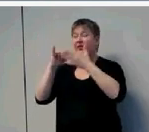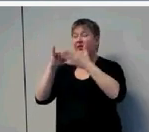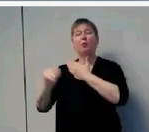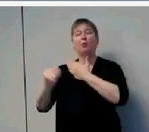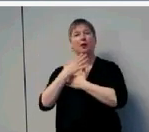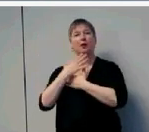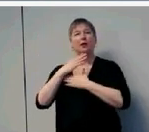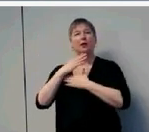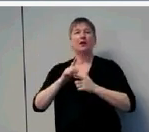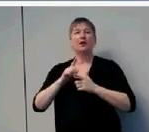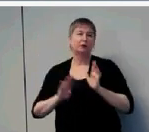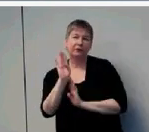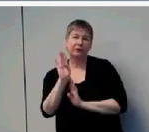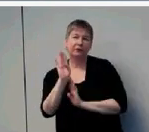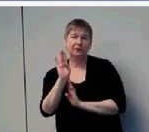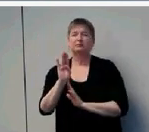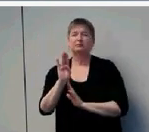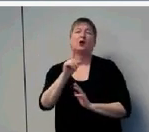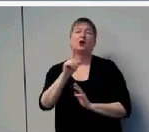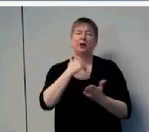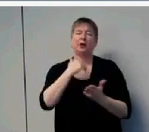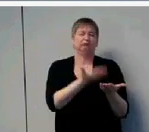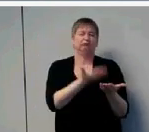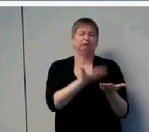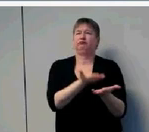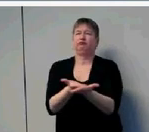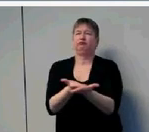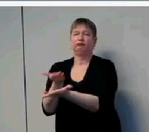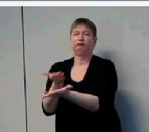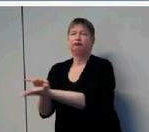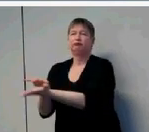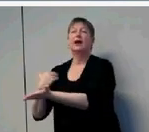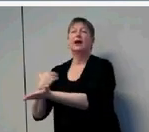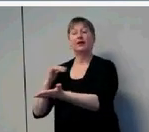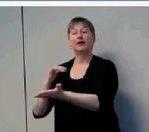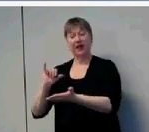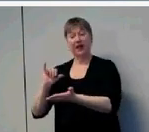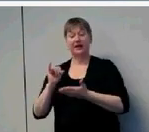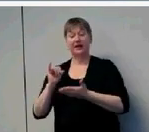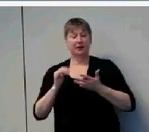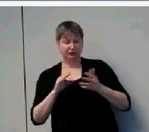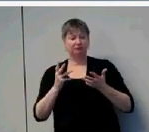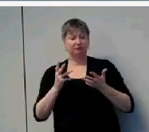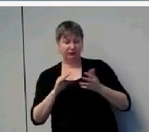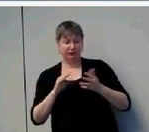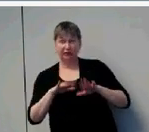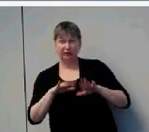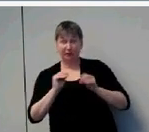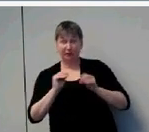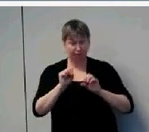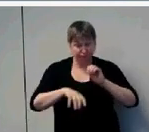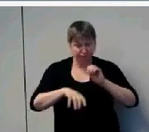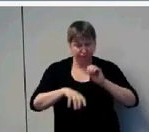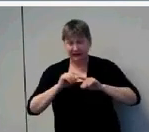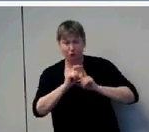documented that children who are exposed to more words, for example, have larger, richer